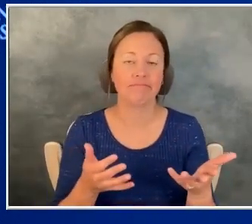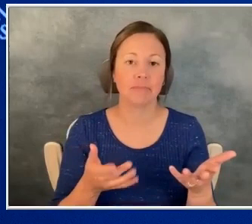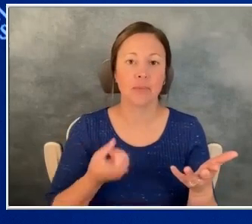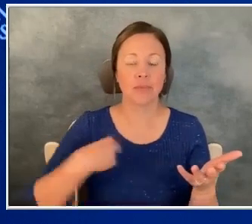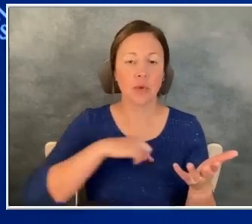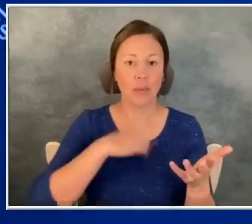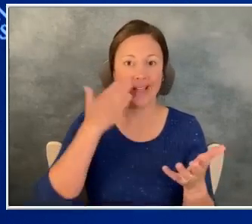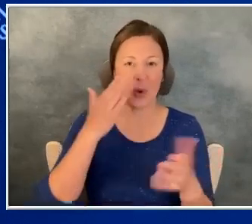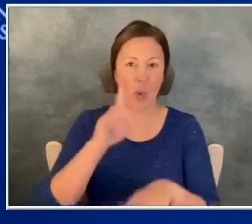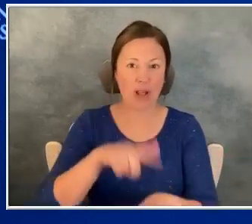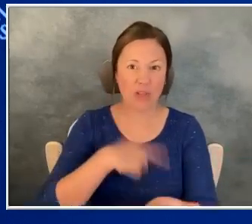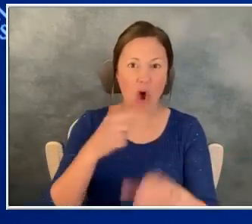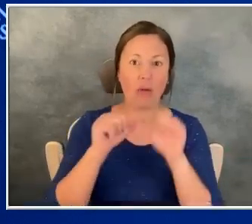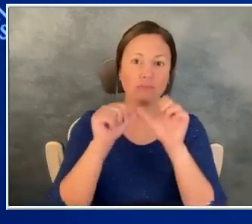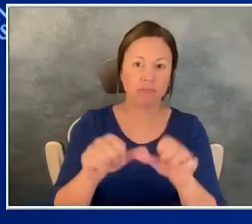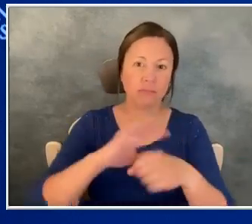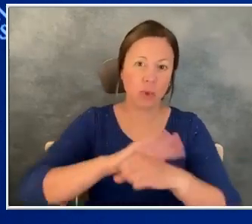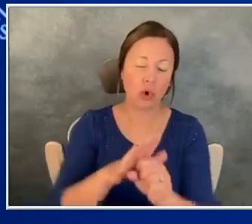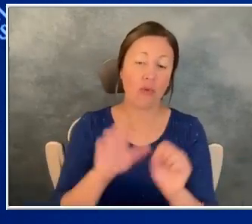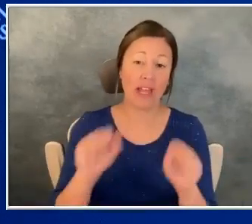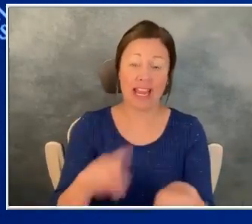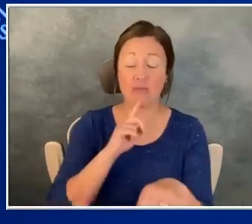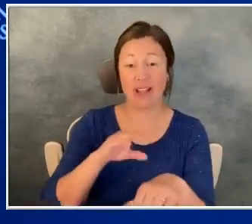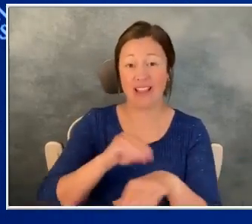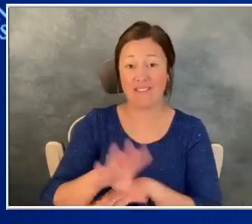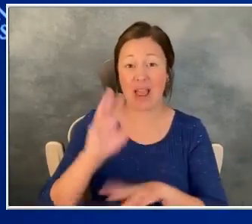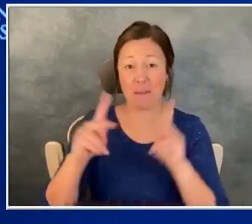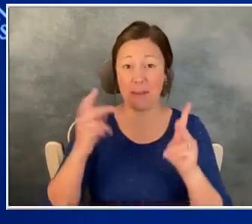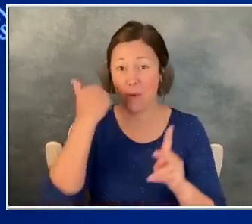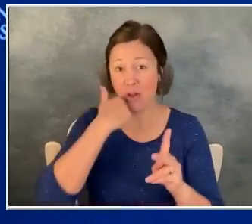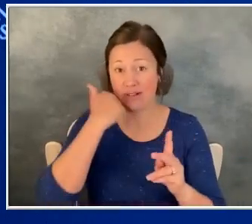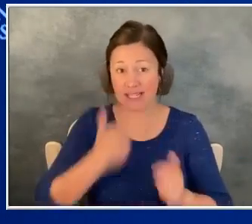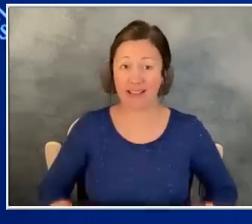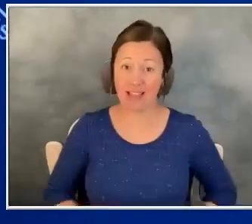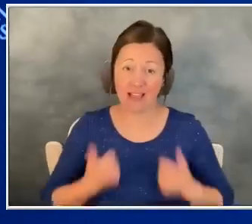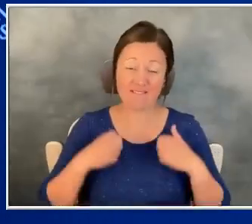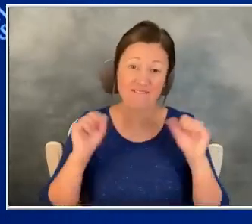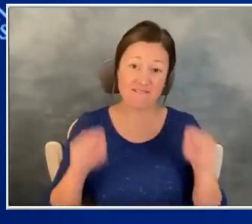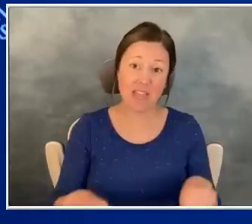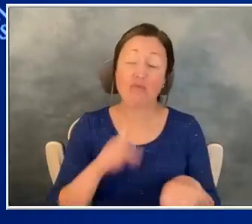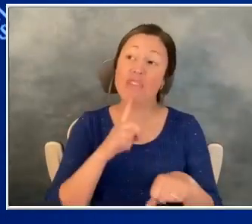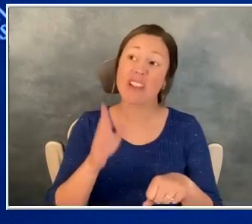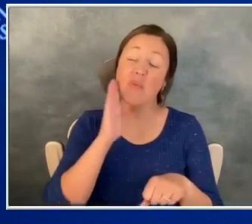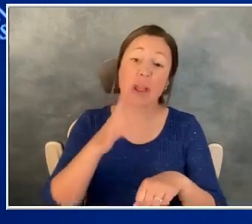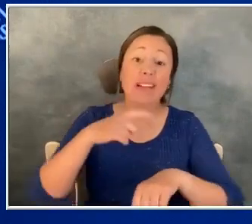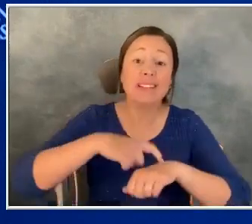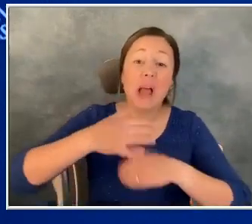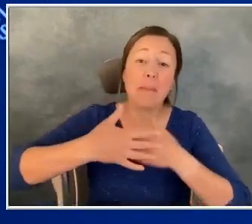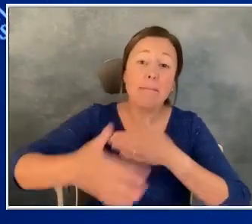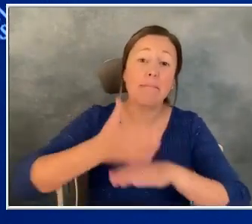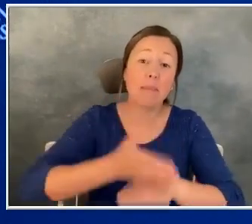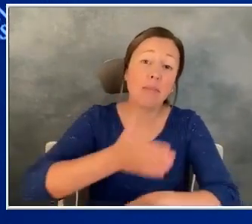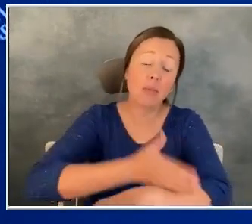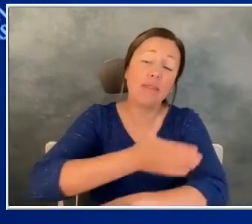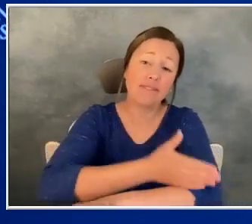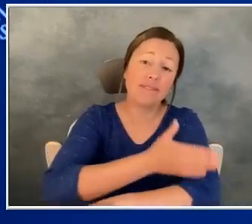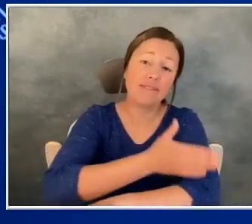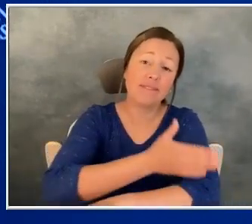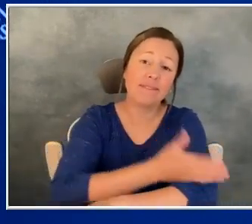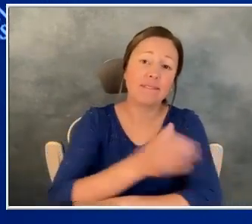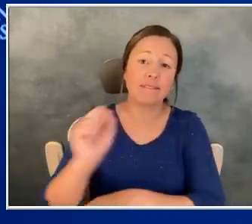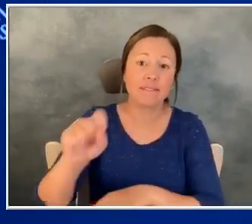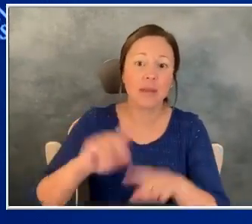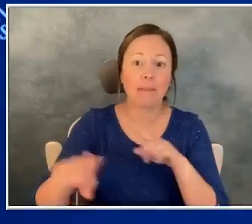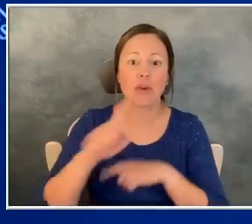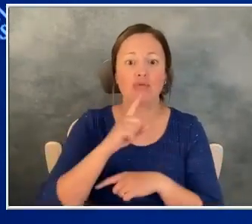COVID can affect people's daily lives. It does improve as time goes on, but there is still a significant proportion of